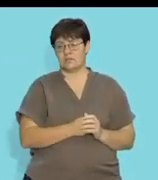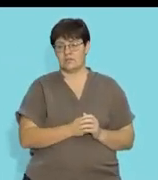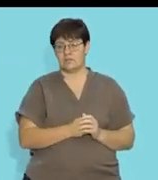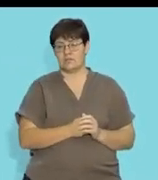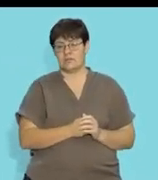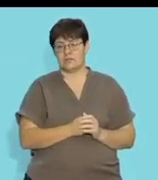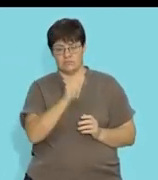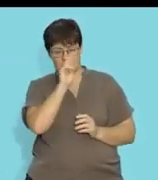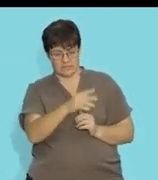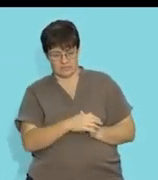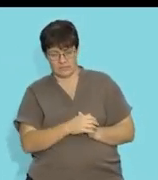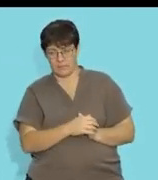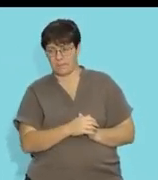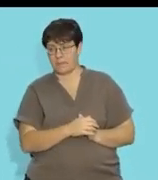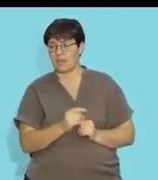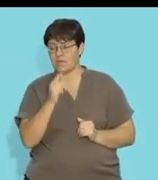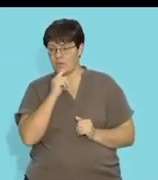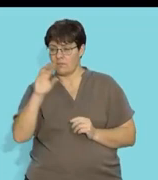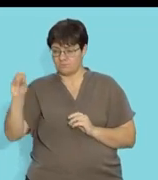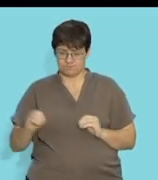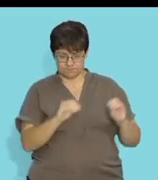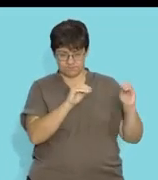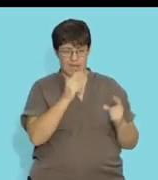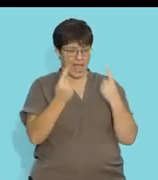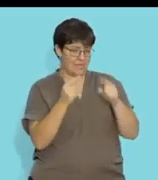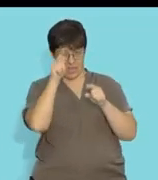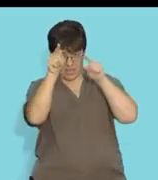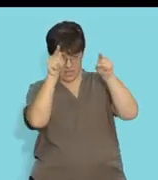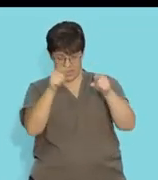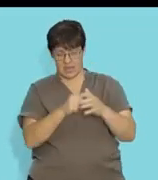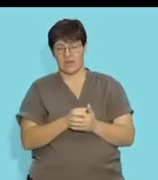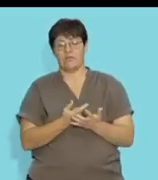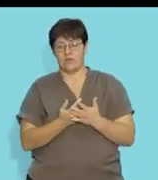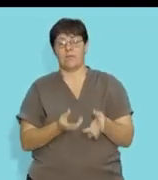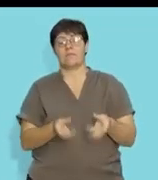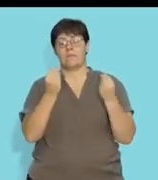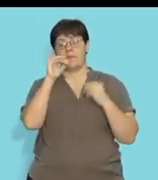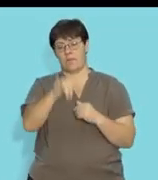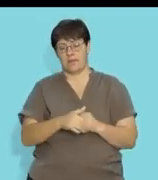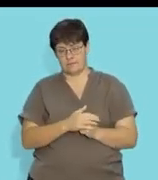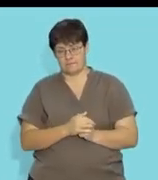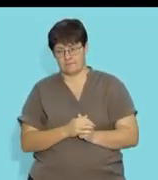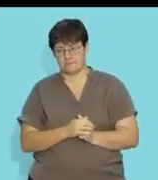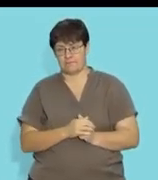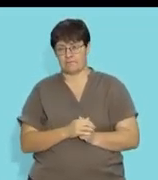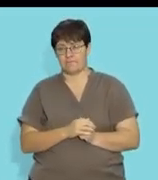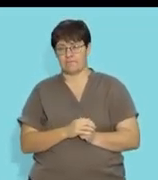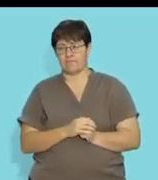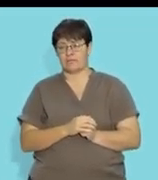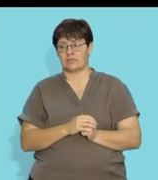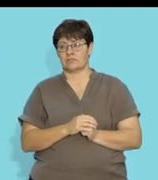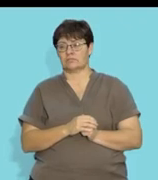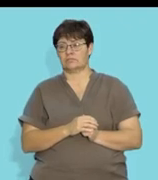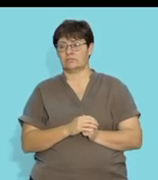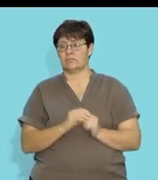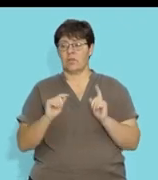So it is intersecting at 2 there. You see? And then you can substitute this in either one of the two equations to get the Y